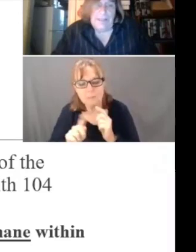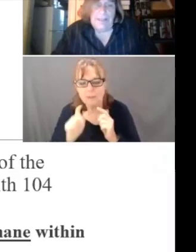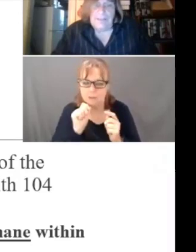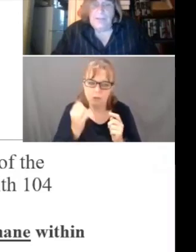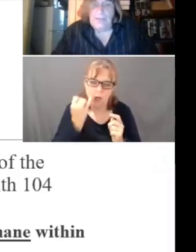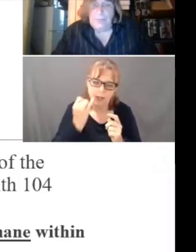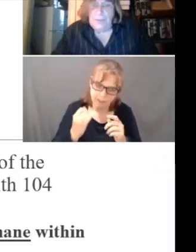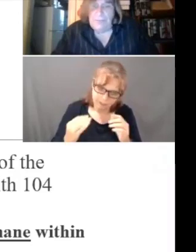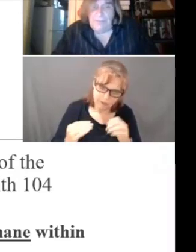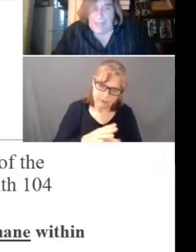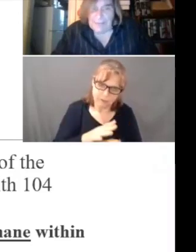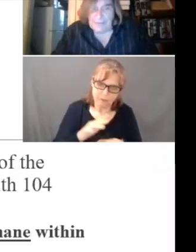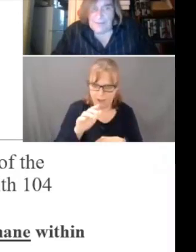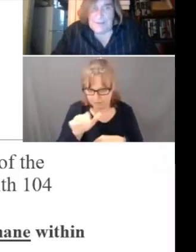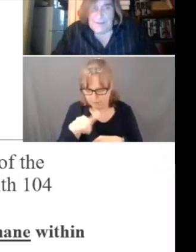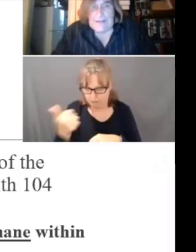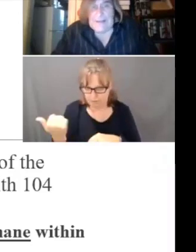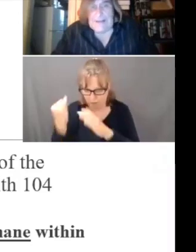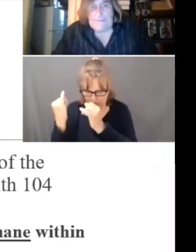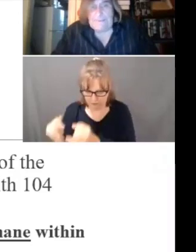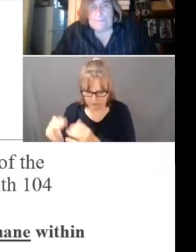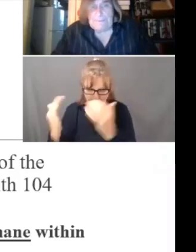heading is undisputed facts.